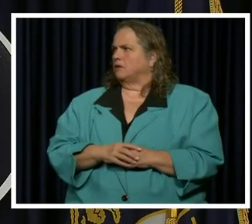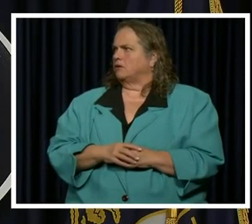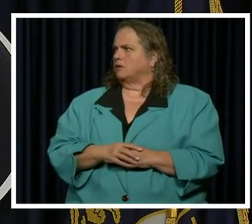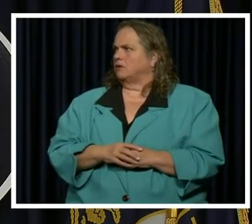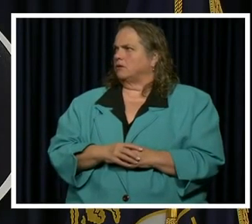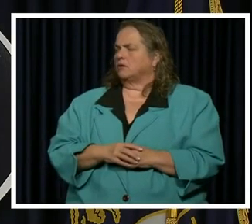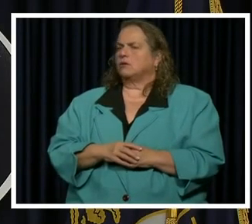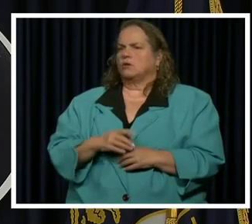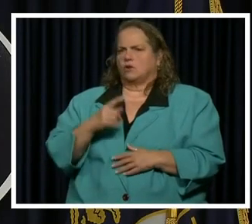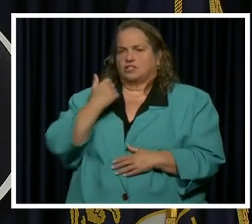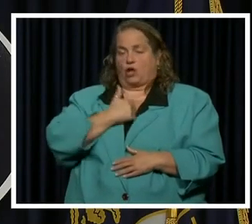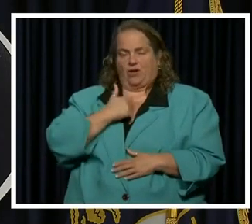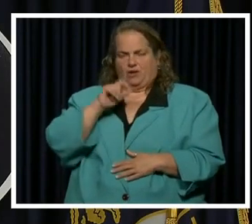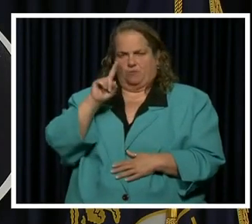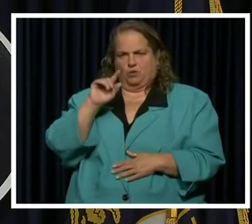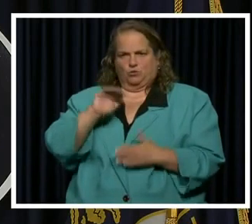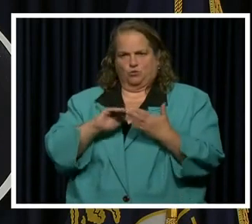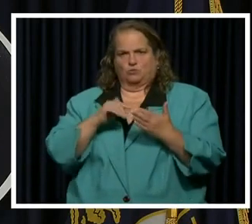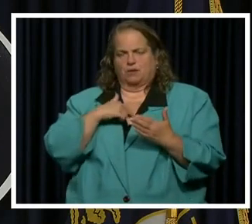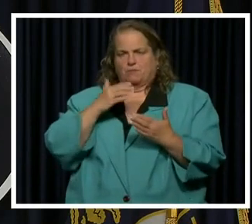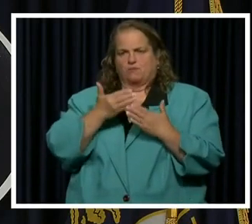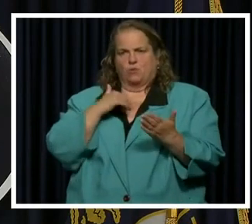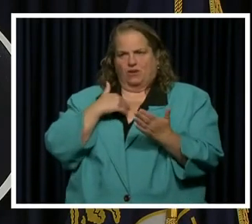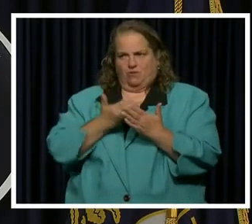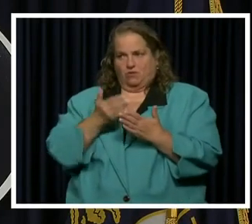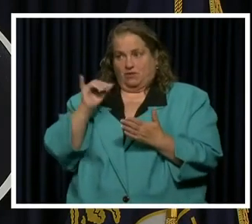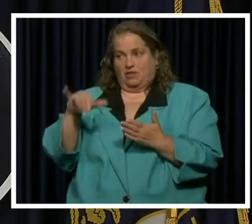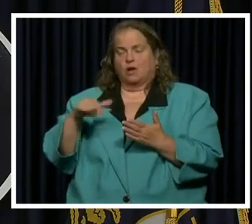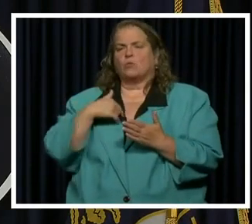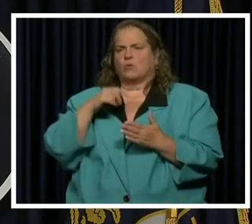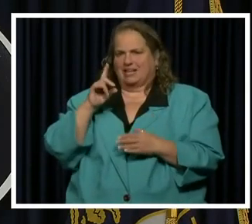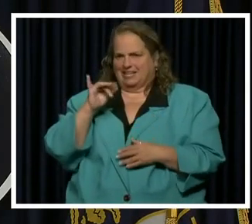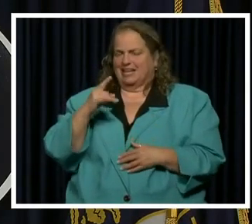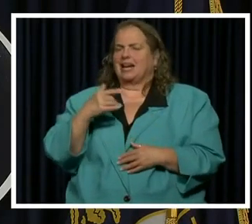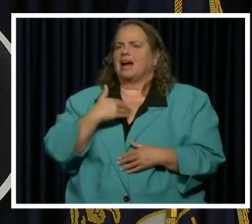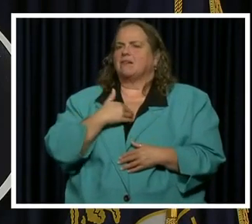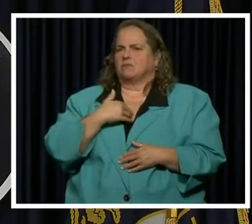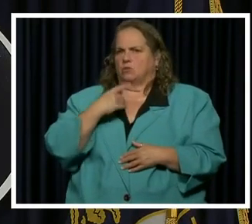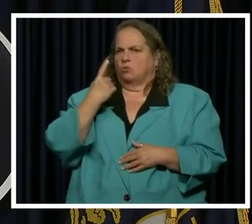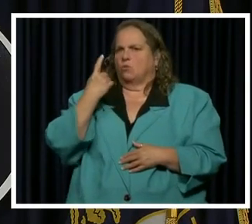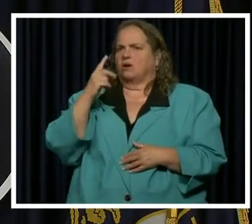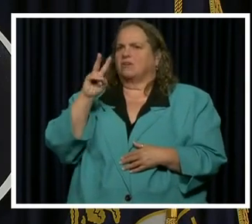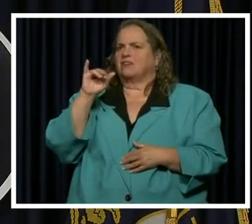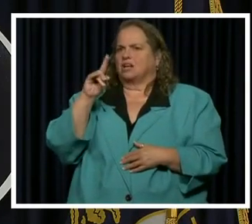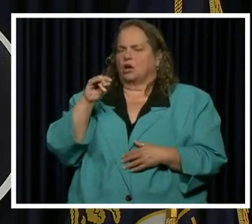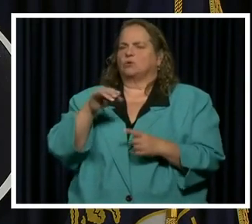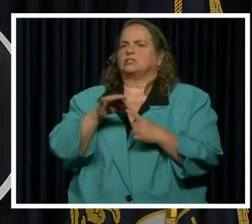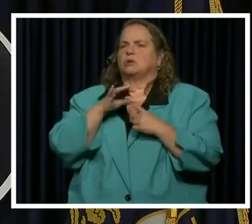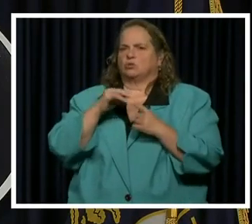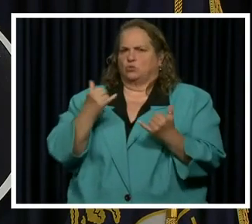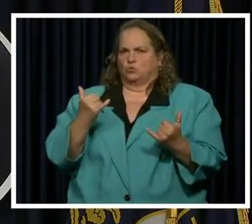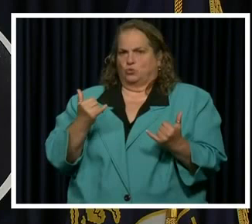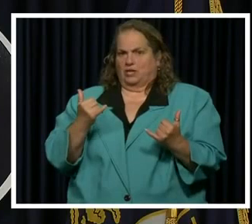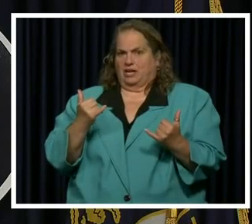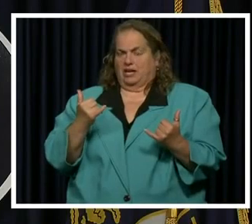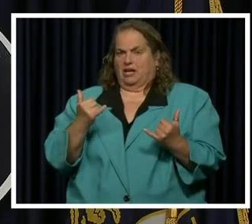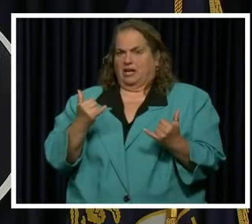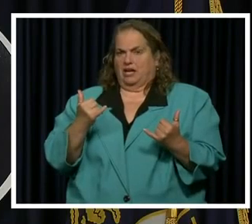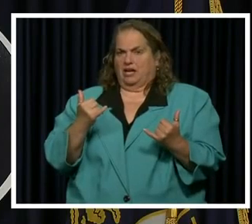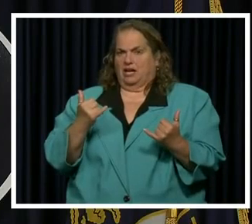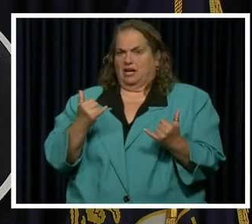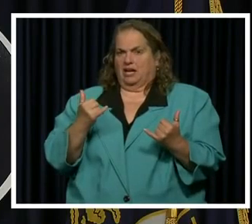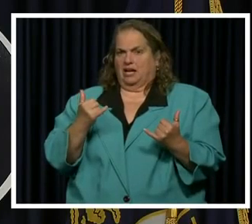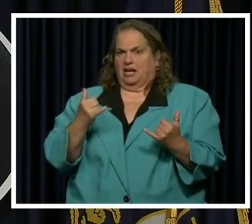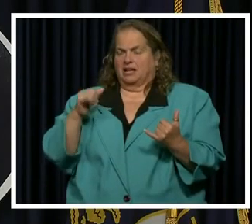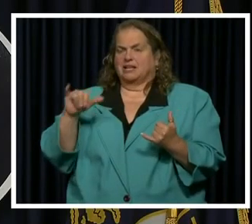Yeah, sorry. Right before we get to that, we did have something pretty special today. This